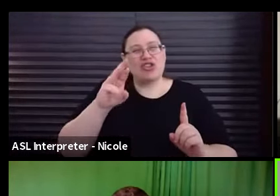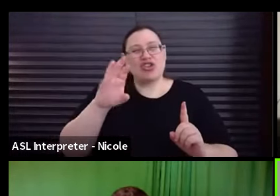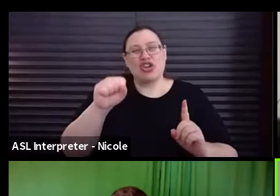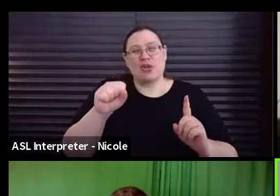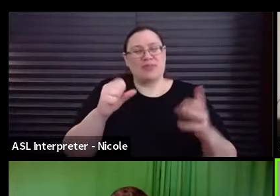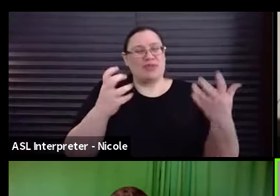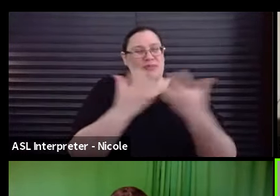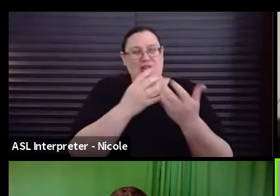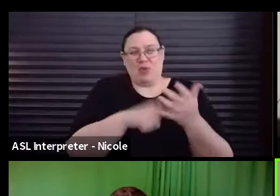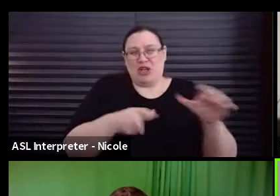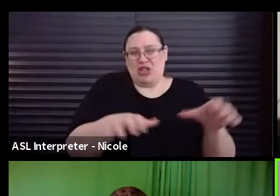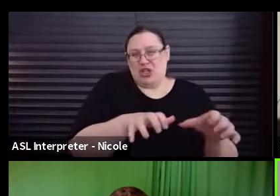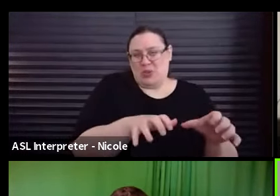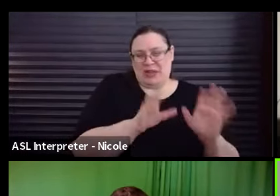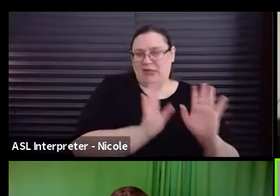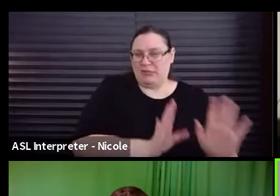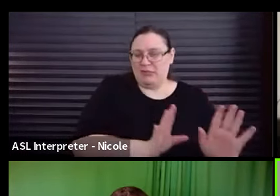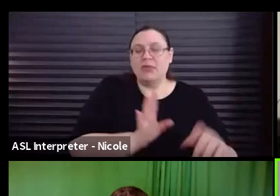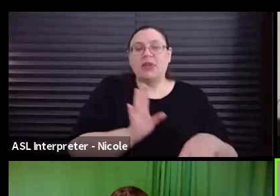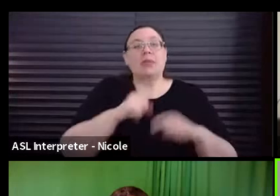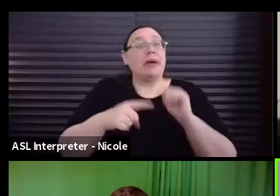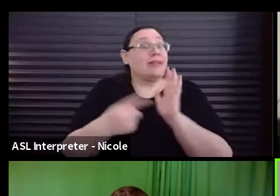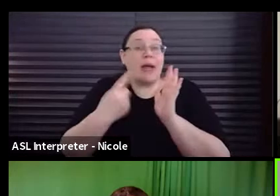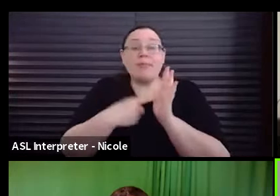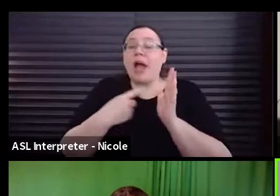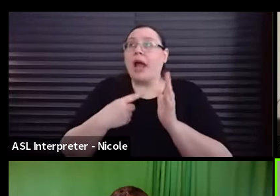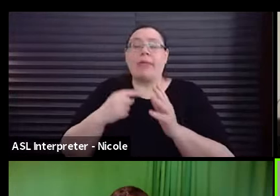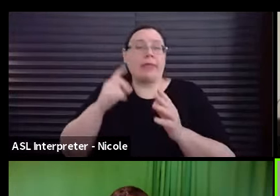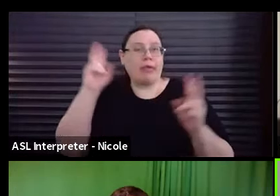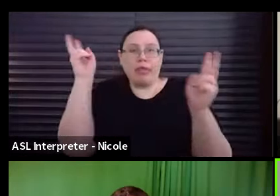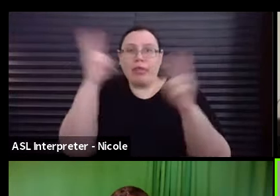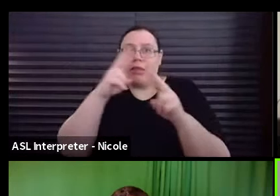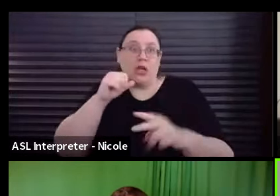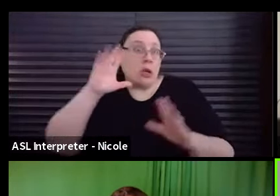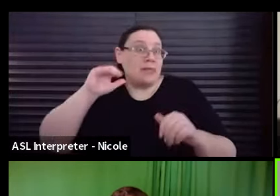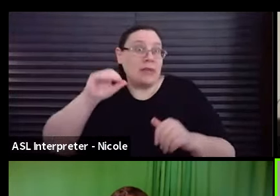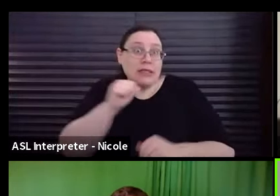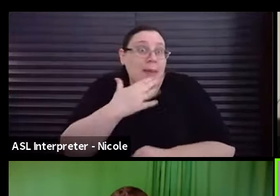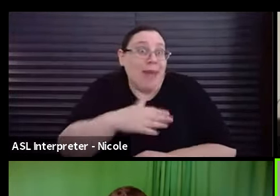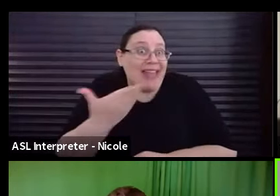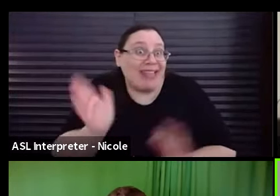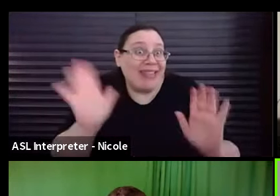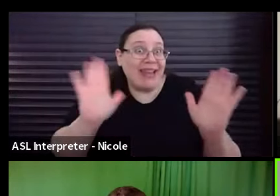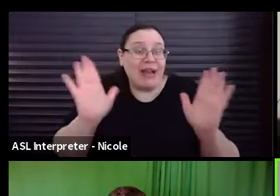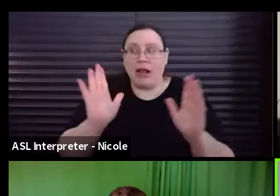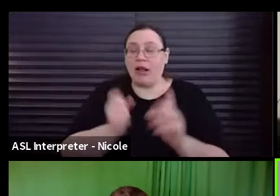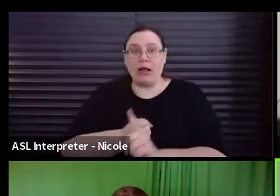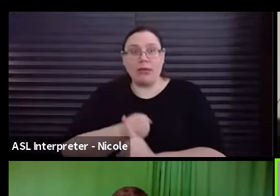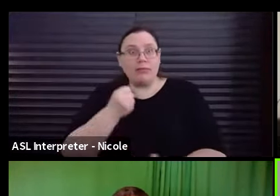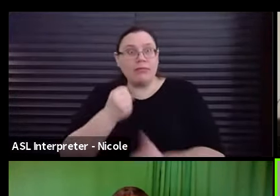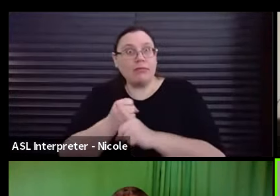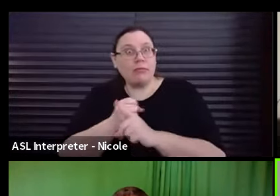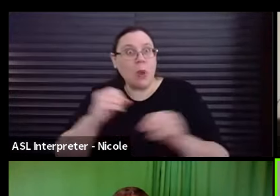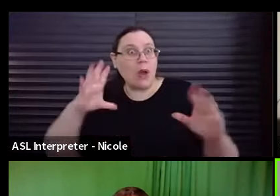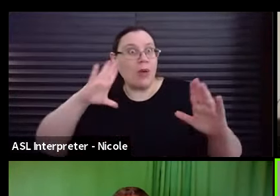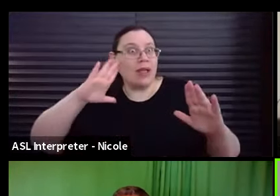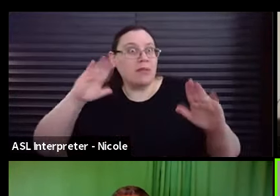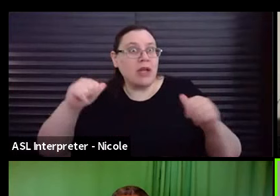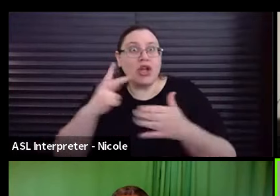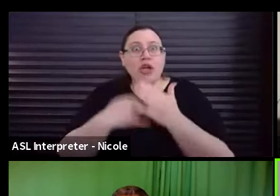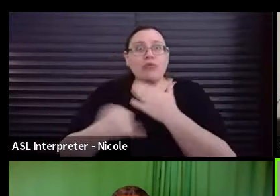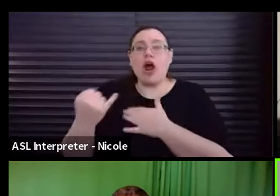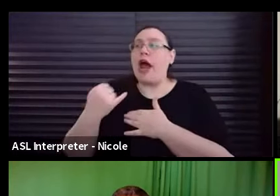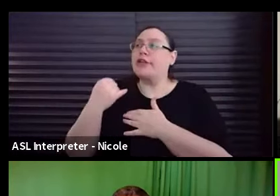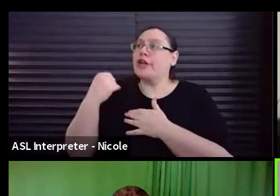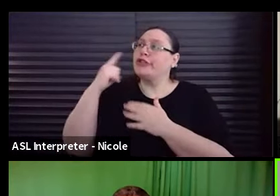doing. But like you mentioned, you know, sometimes things happen and, you know, it's, not a bad thing if, you know, unexpectedly, you know, your project that you only intended